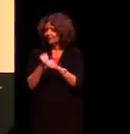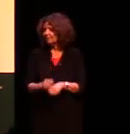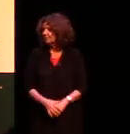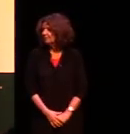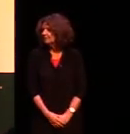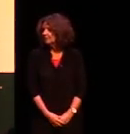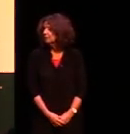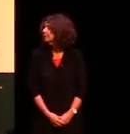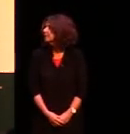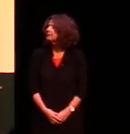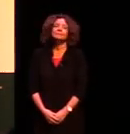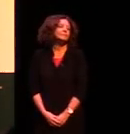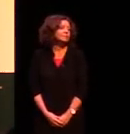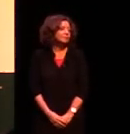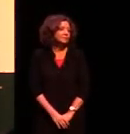Thank